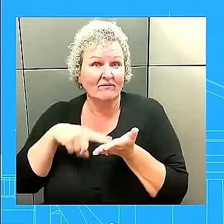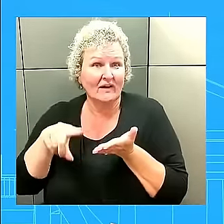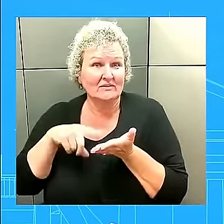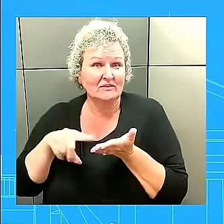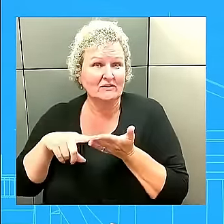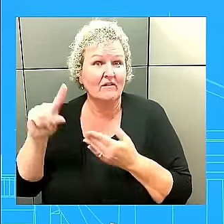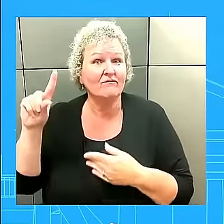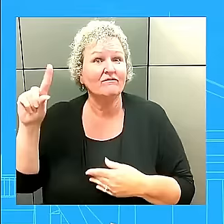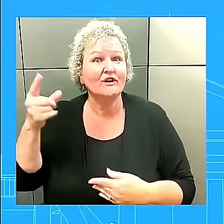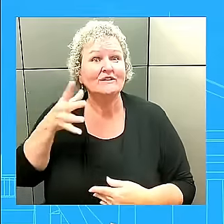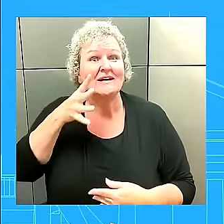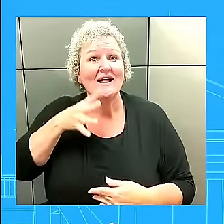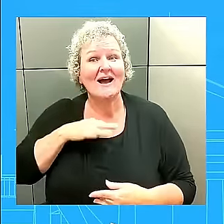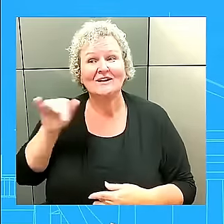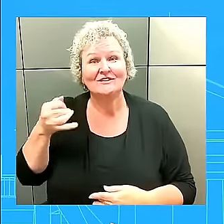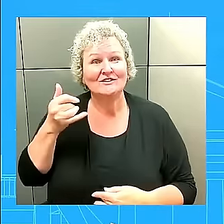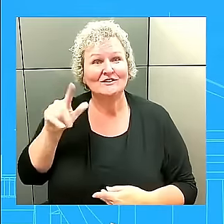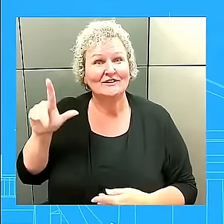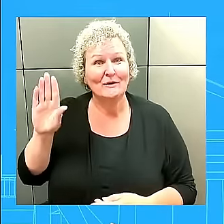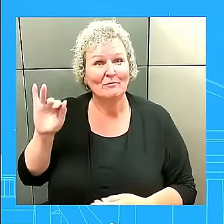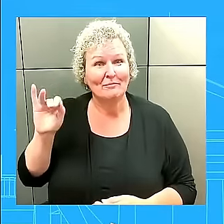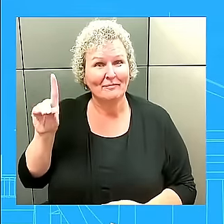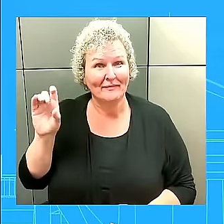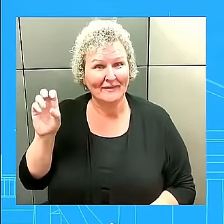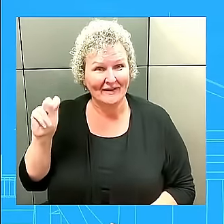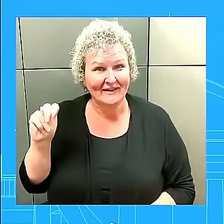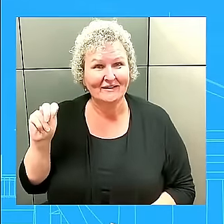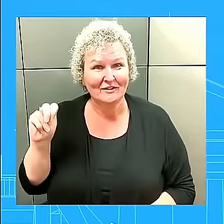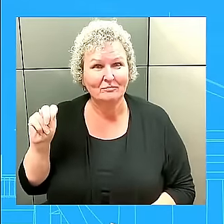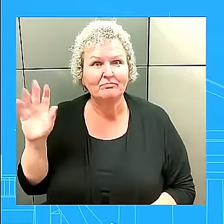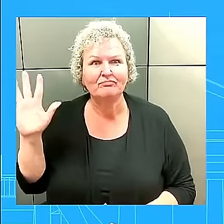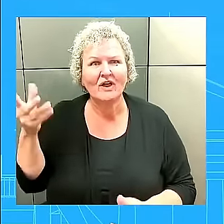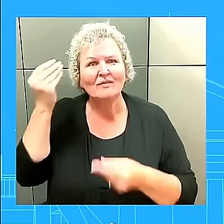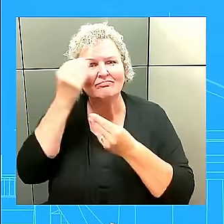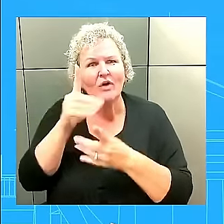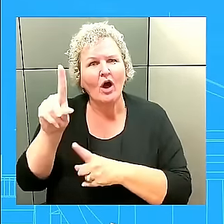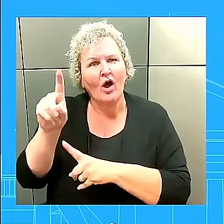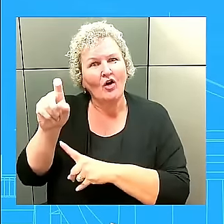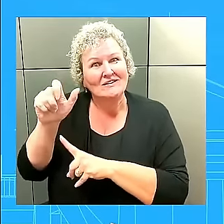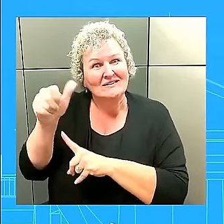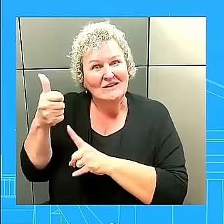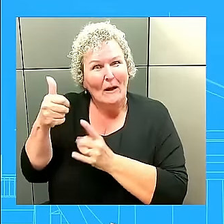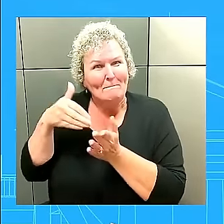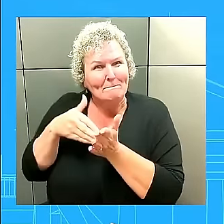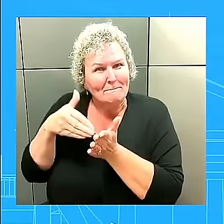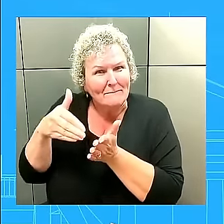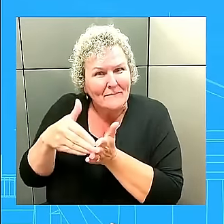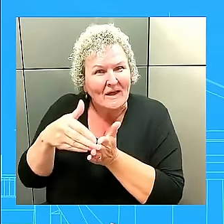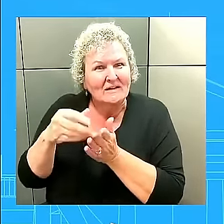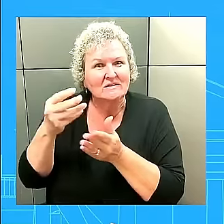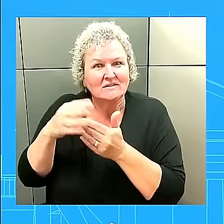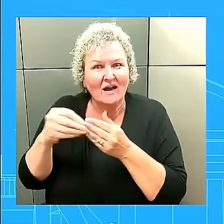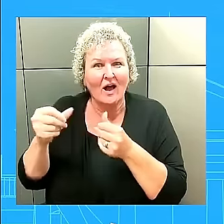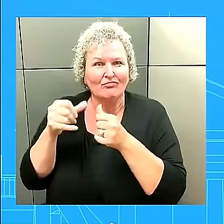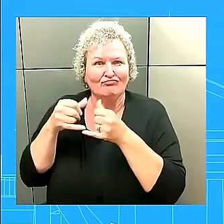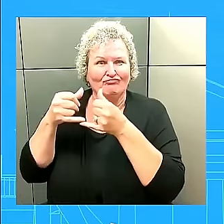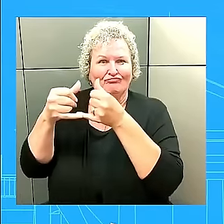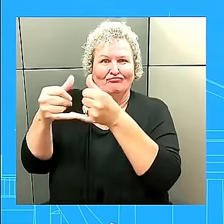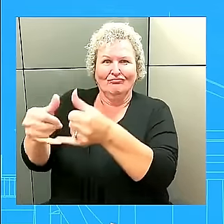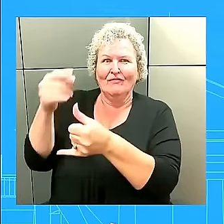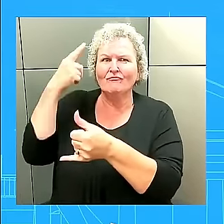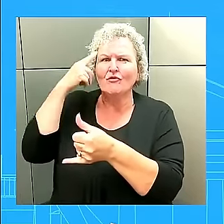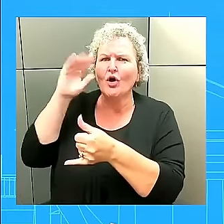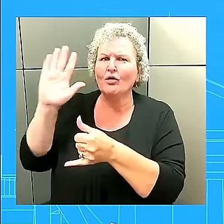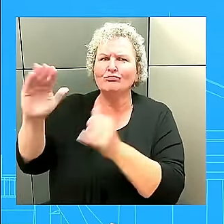from the Advanced Research Projects Agency for Health, Opera H, to accelerate